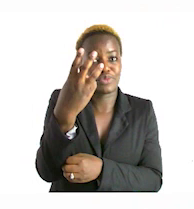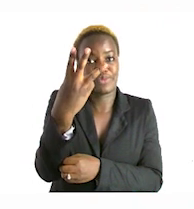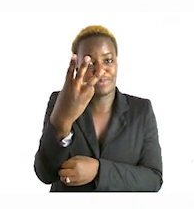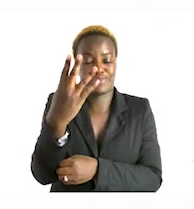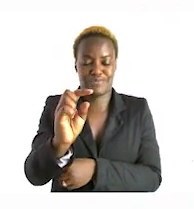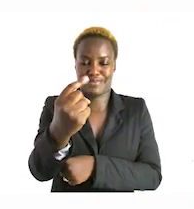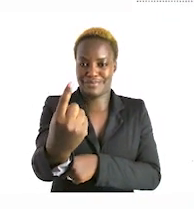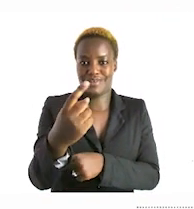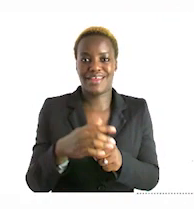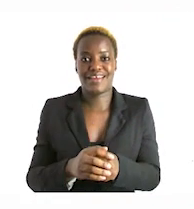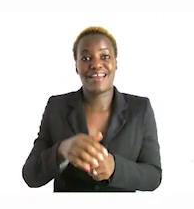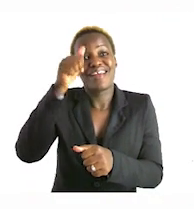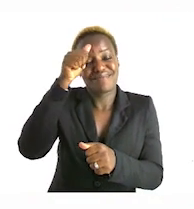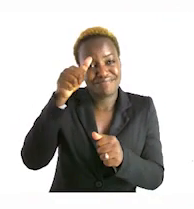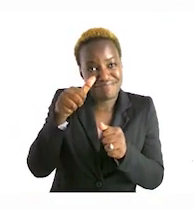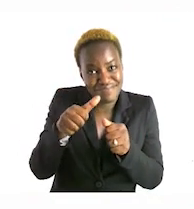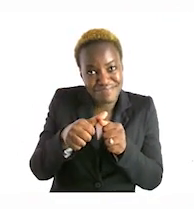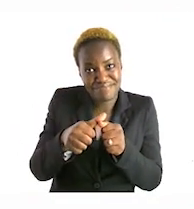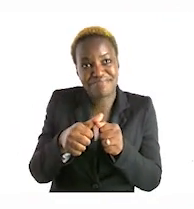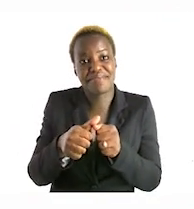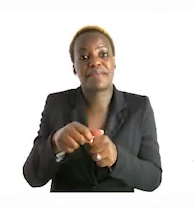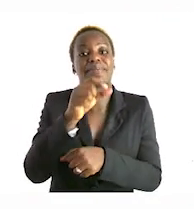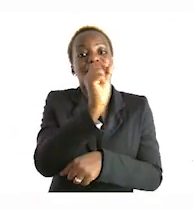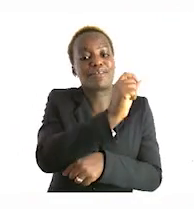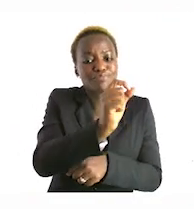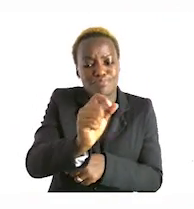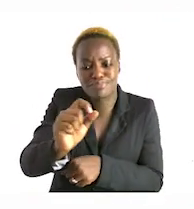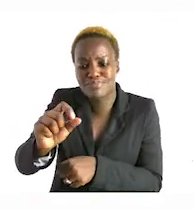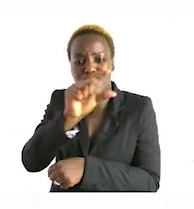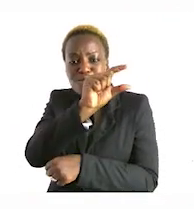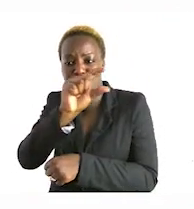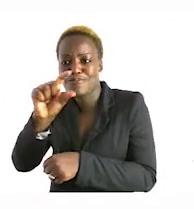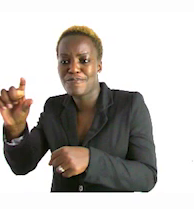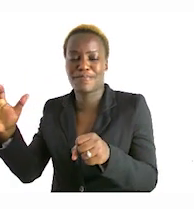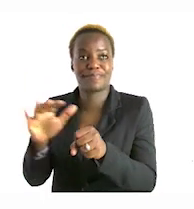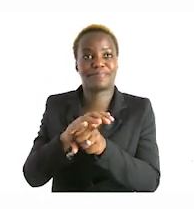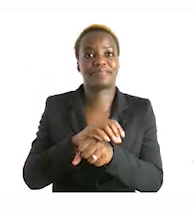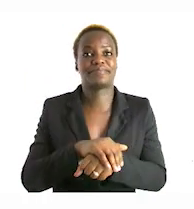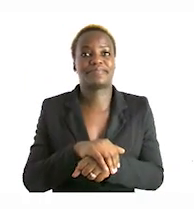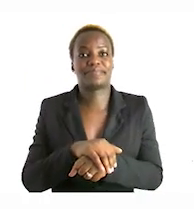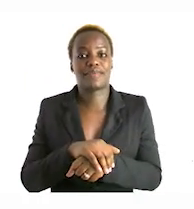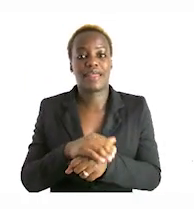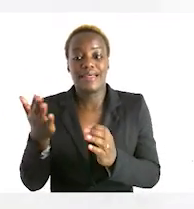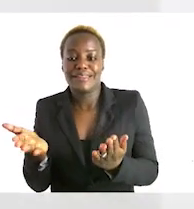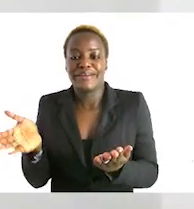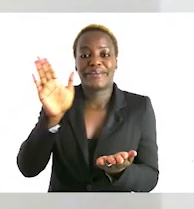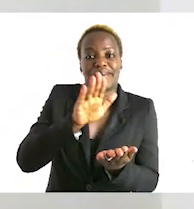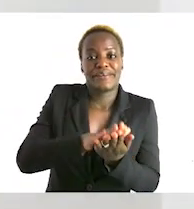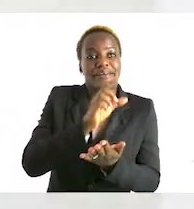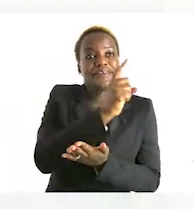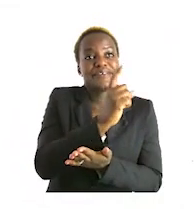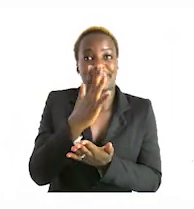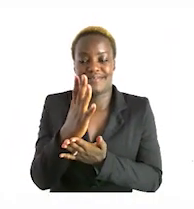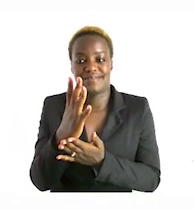remember to always write the number sentence okay let's turn to page 15 now this